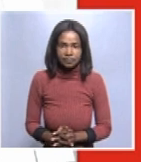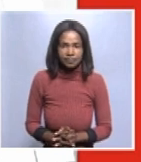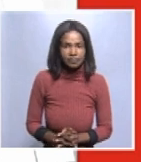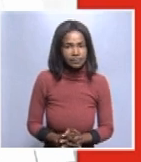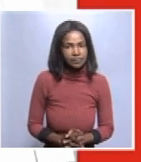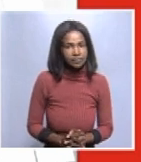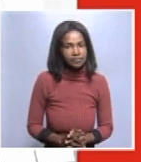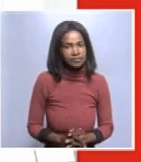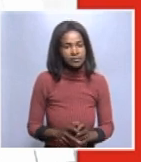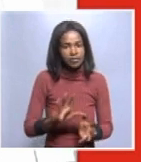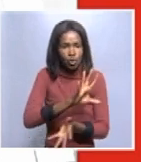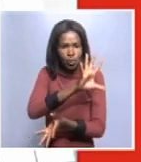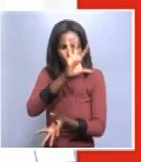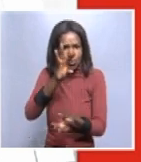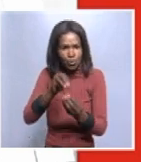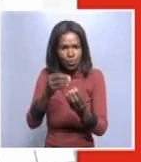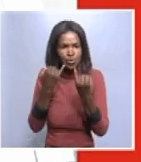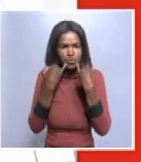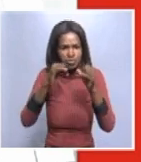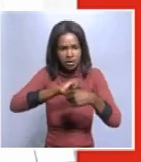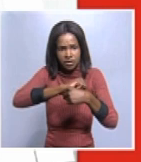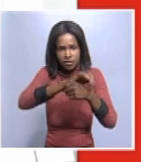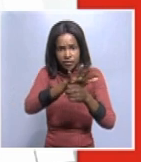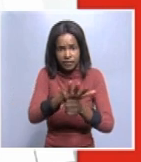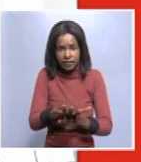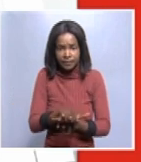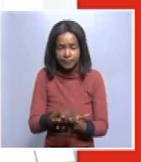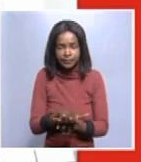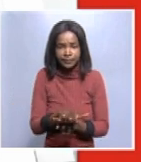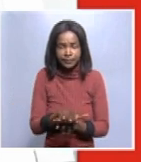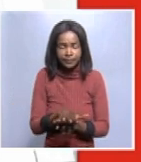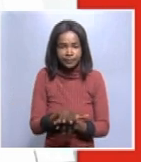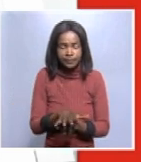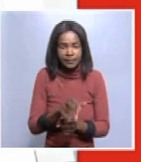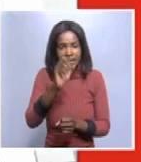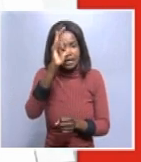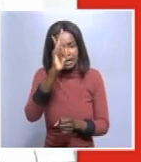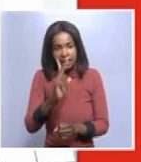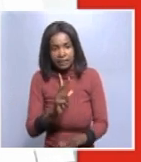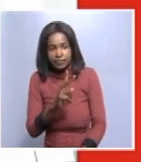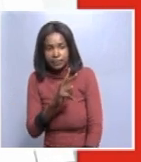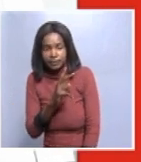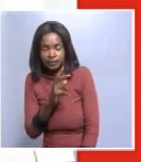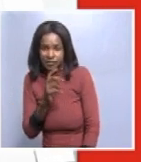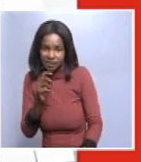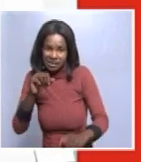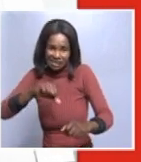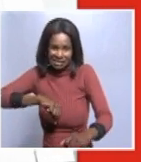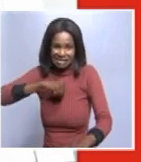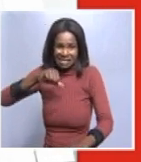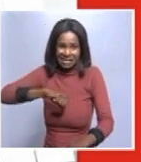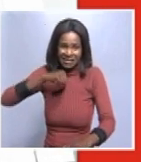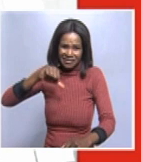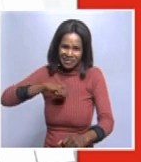In terms of summary, a total of cumulative number of cases thus far since the